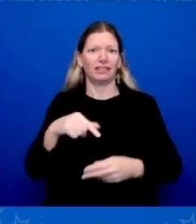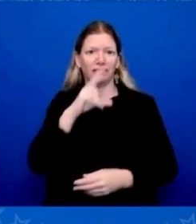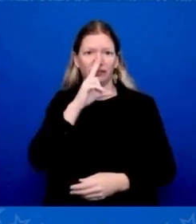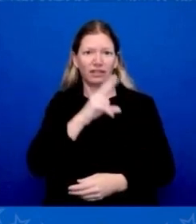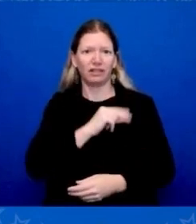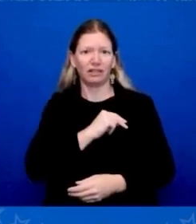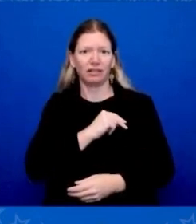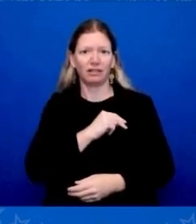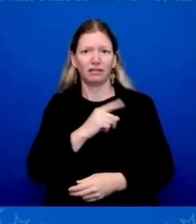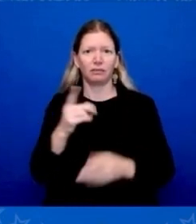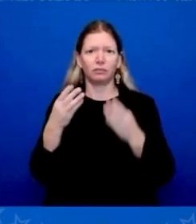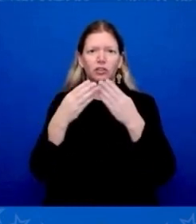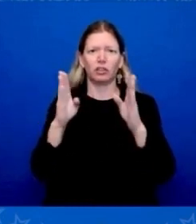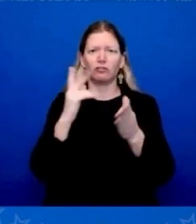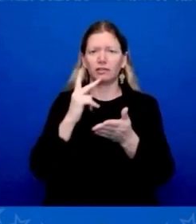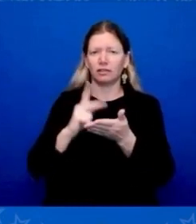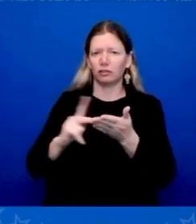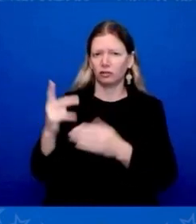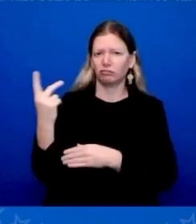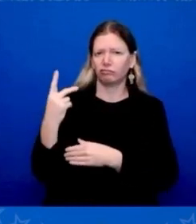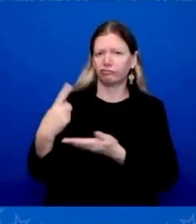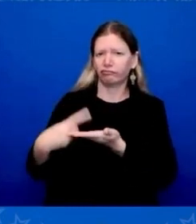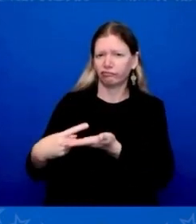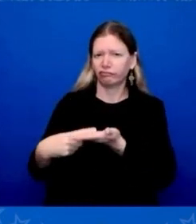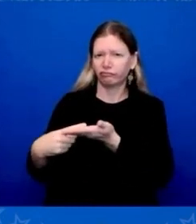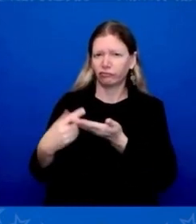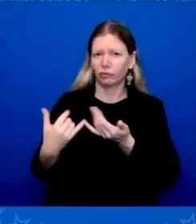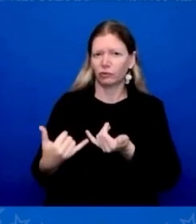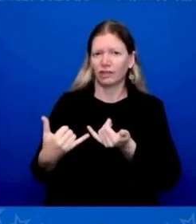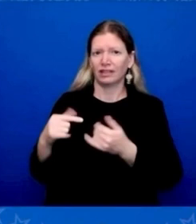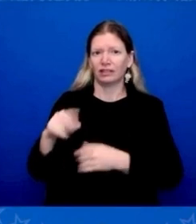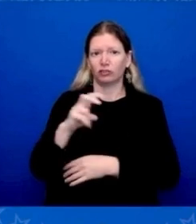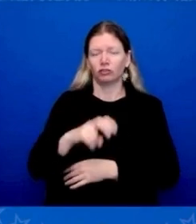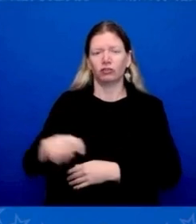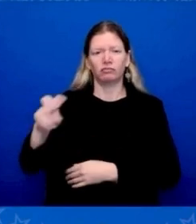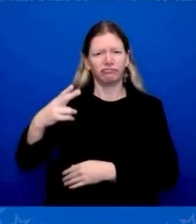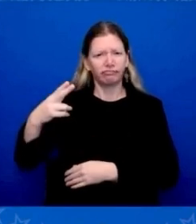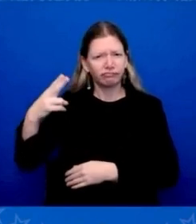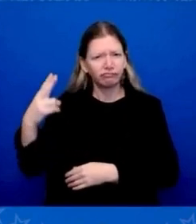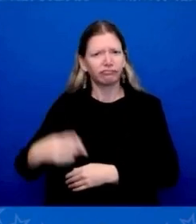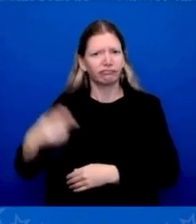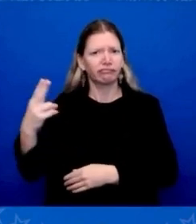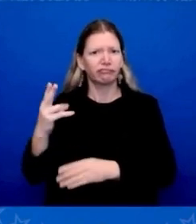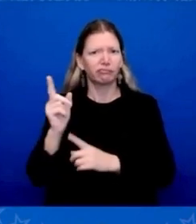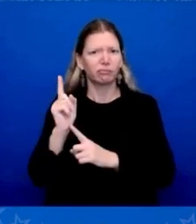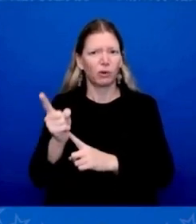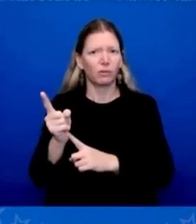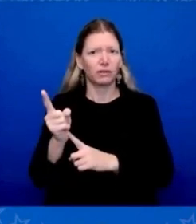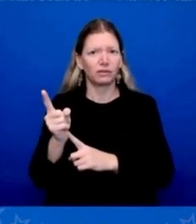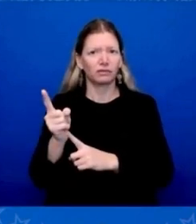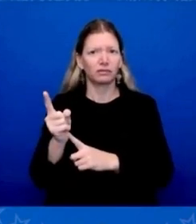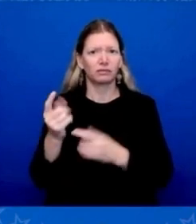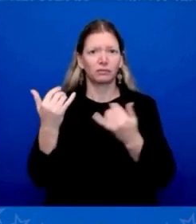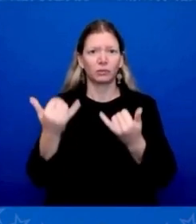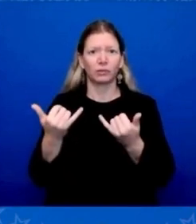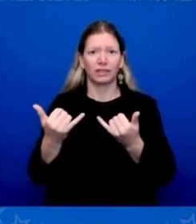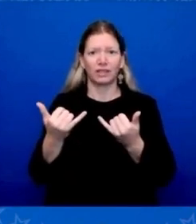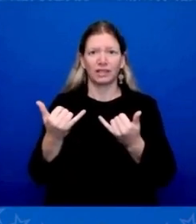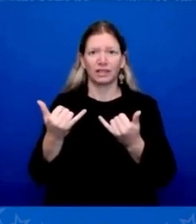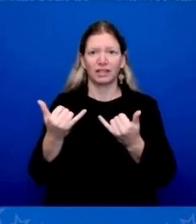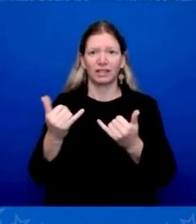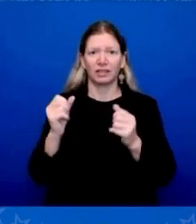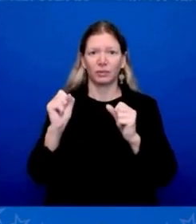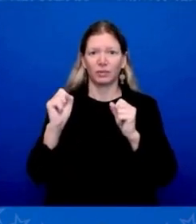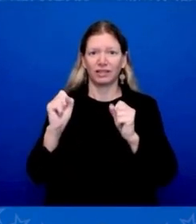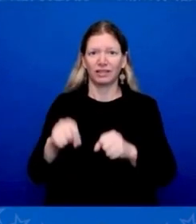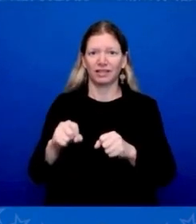this trip has been a historic moment. Today, we can trace a 50-year arc of progress in